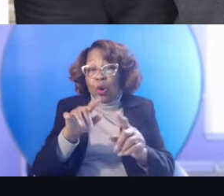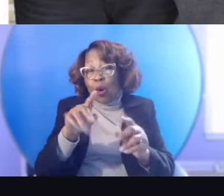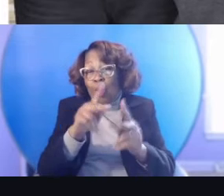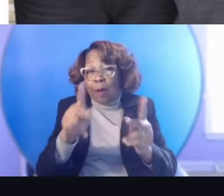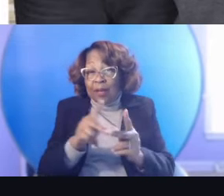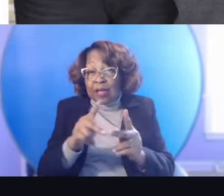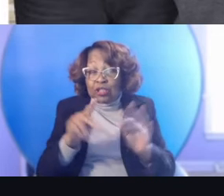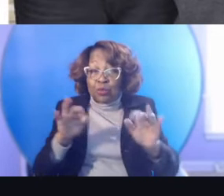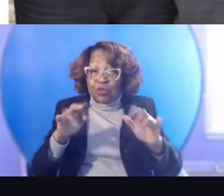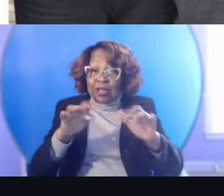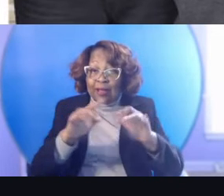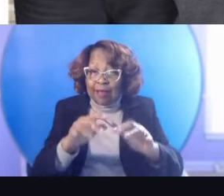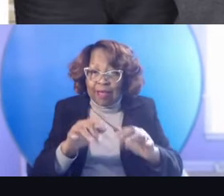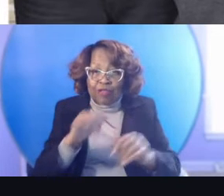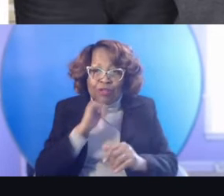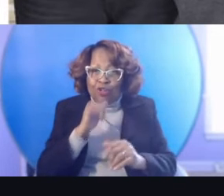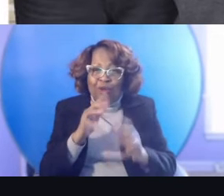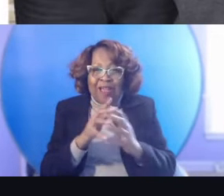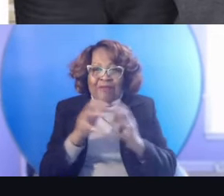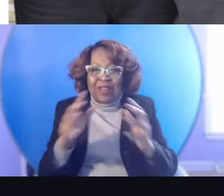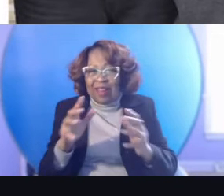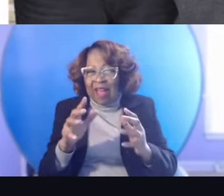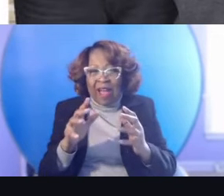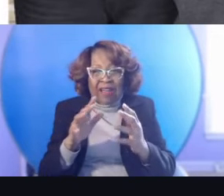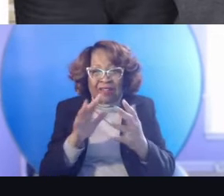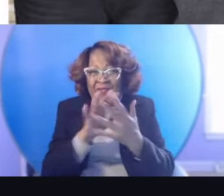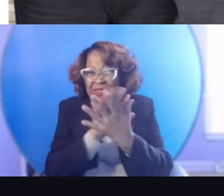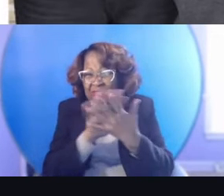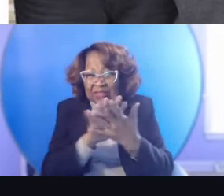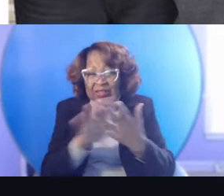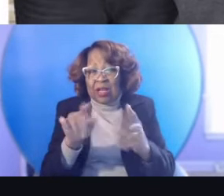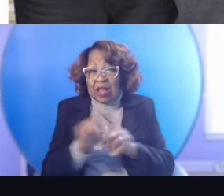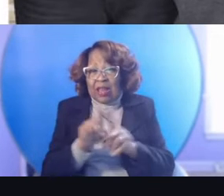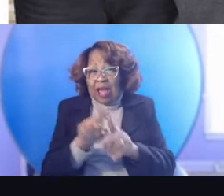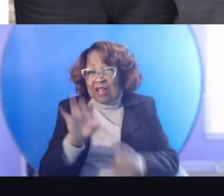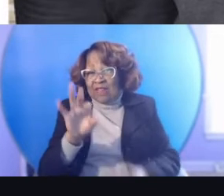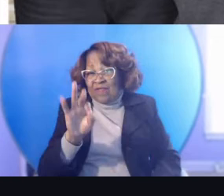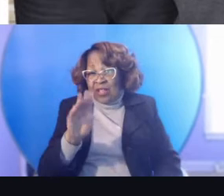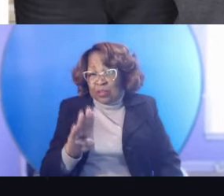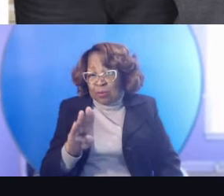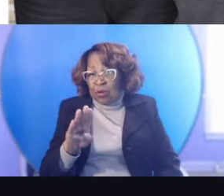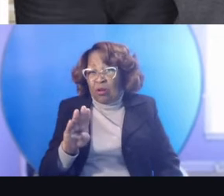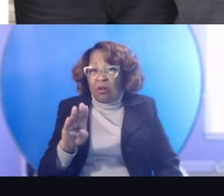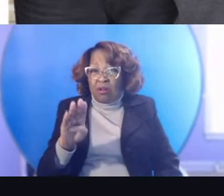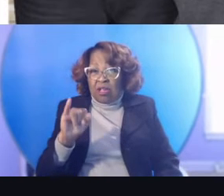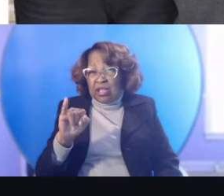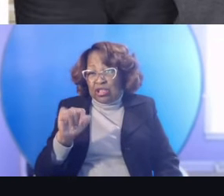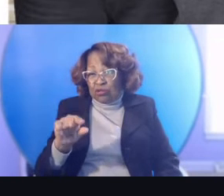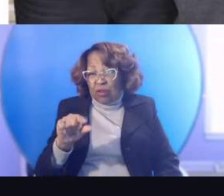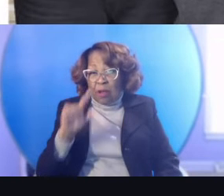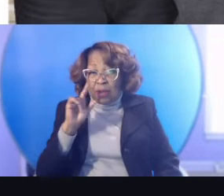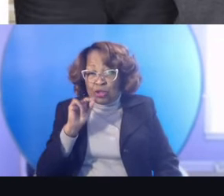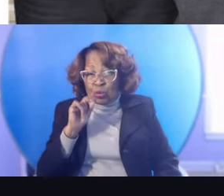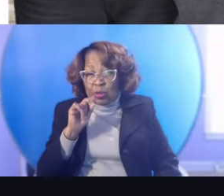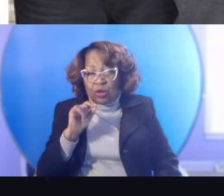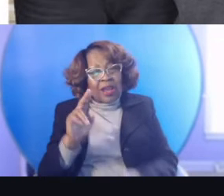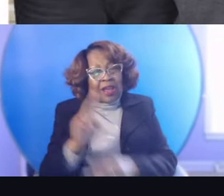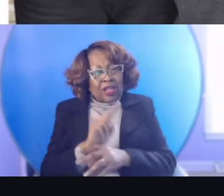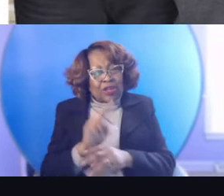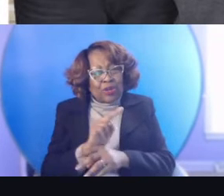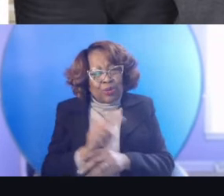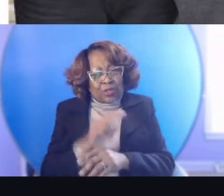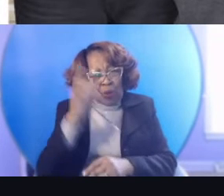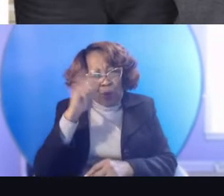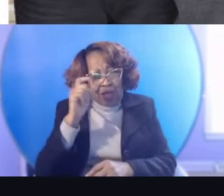don't have so much clutter like Facebook, Instagram, and Twitter do. Um, and I want you to use it wisely and be nice.